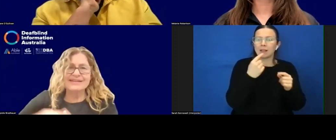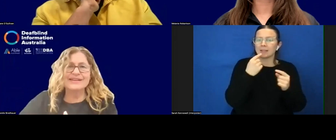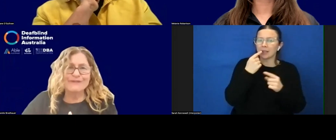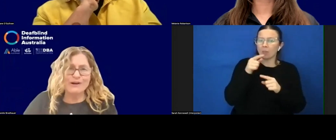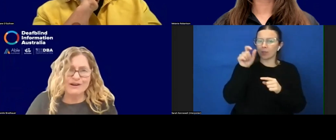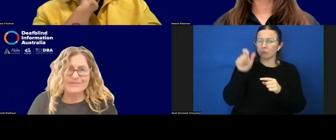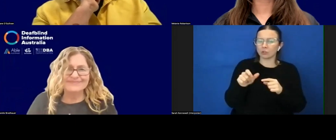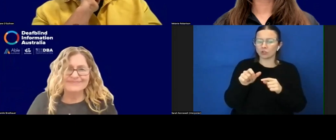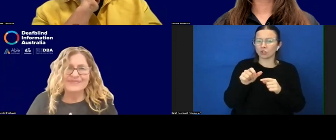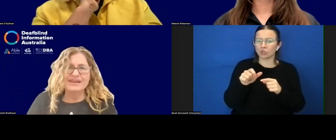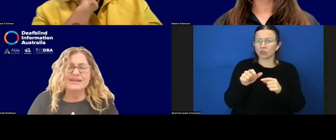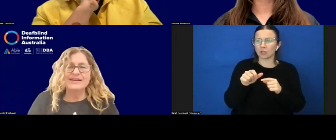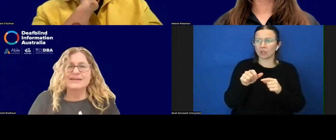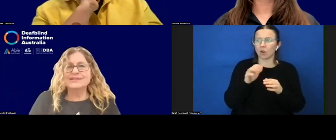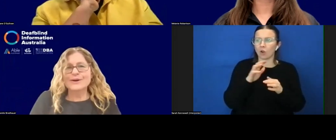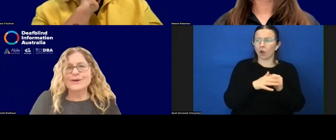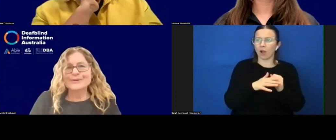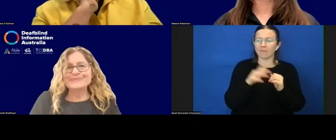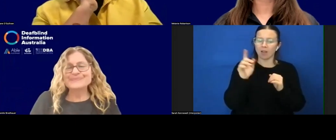in that environment.